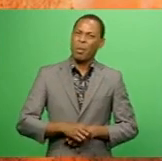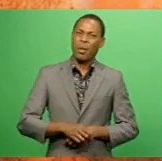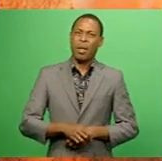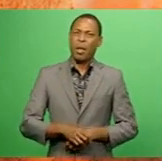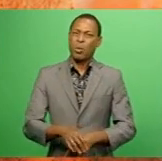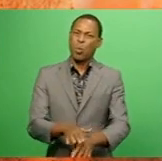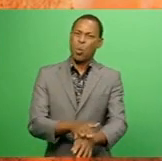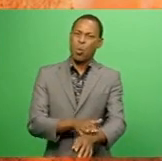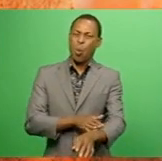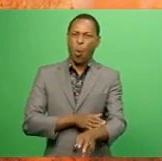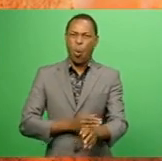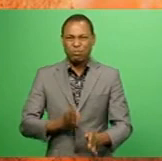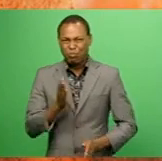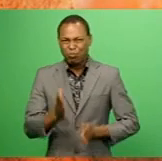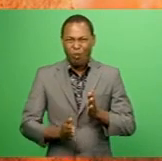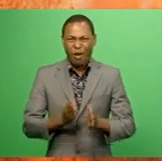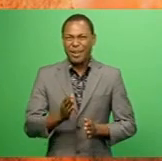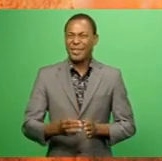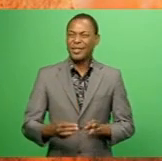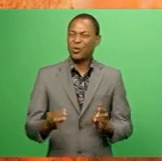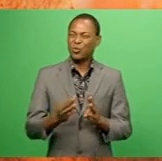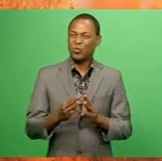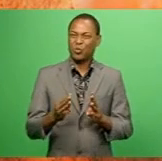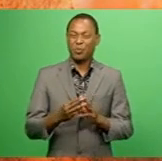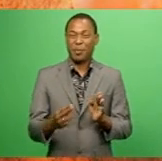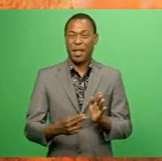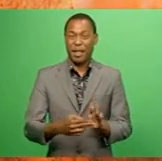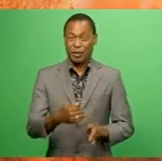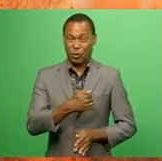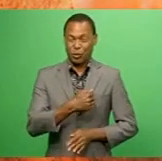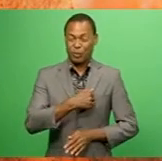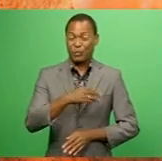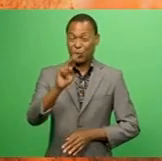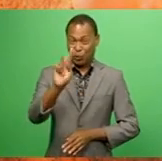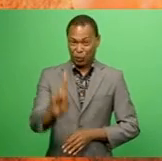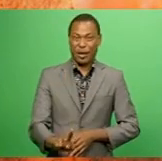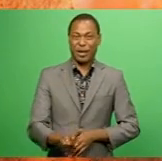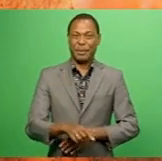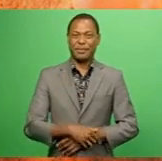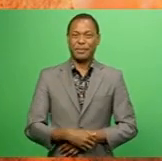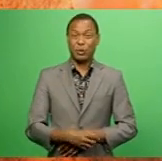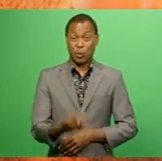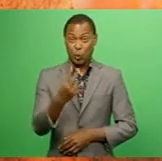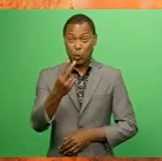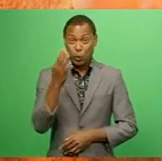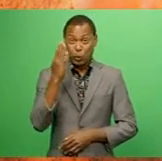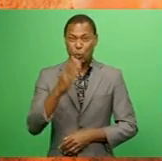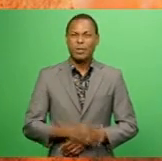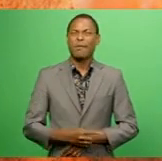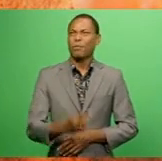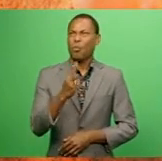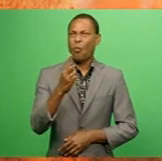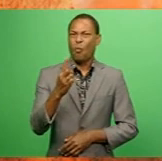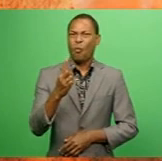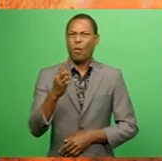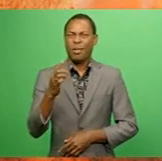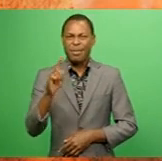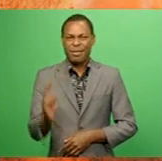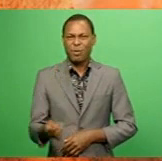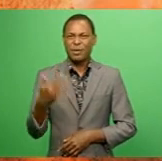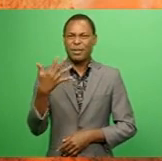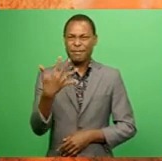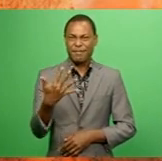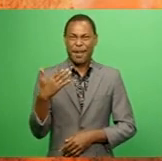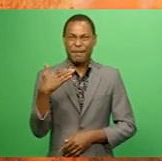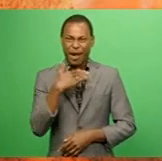long distance events at the triple-N zone at the ANZ Stadium in Suva today. The two schools set two records in the 1,500-meters final of